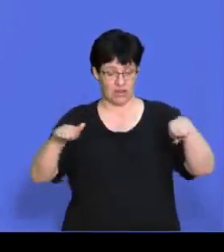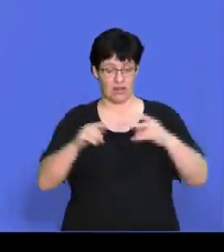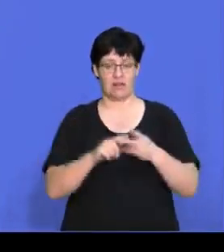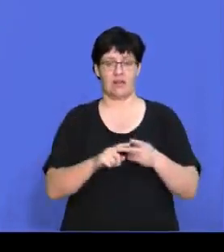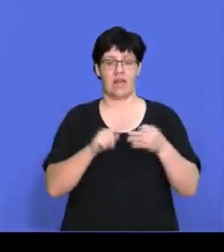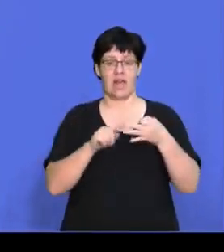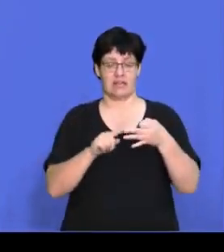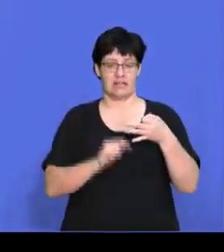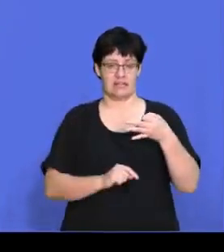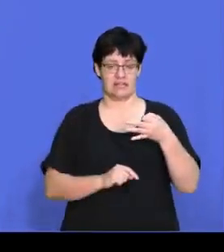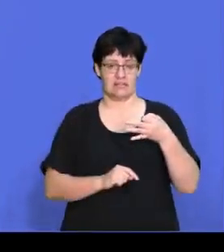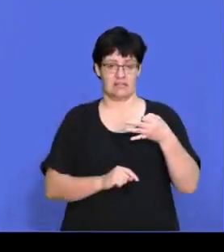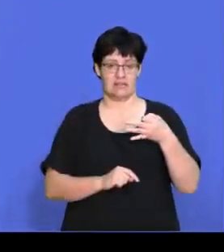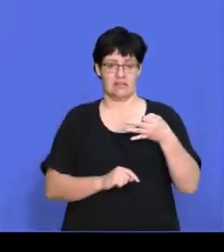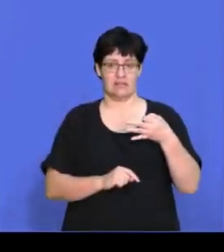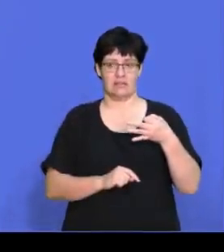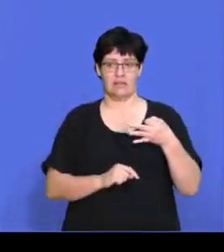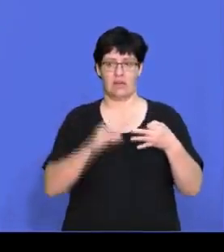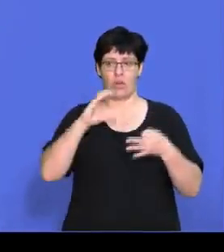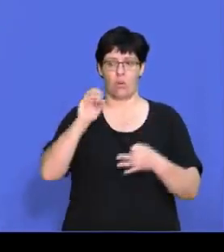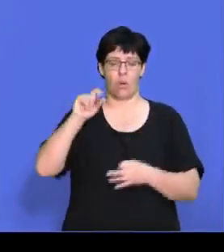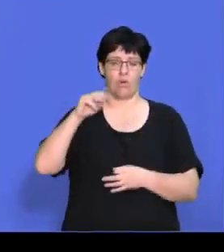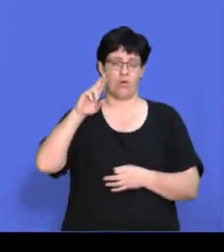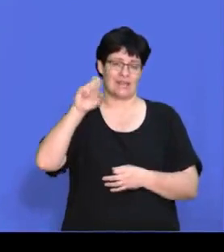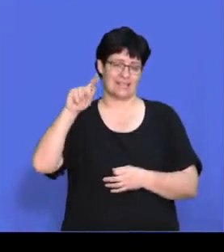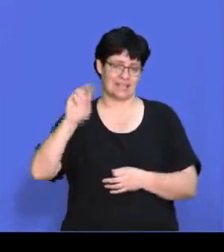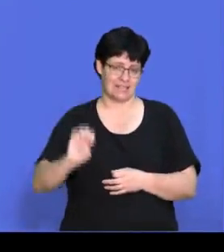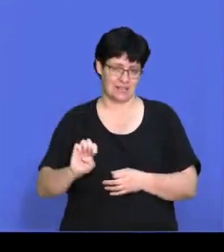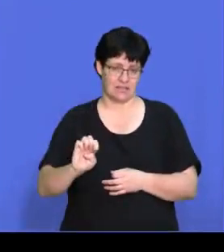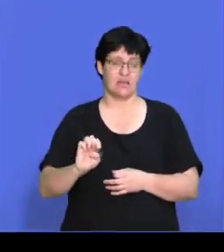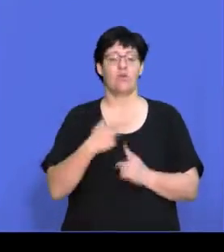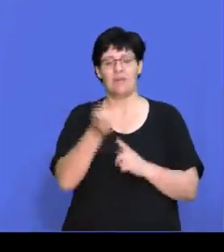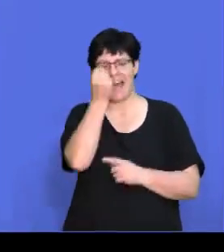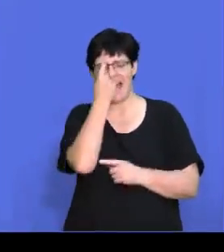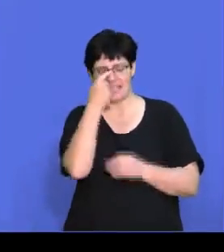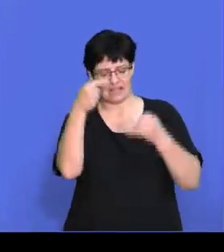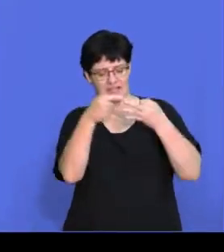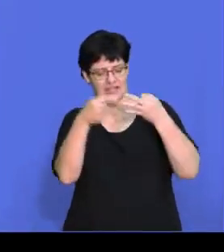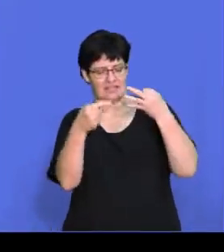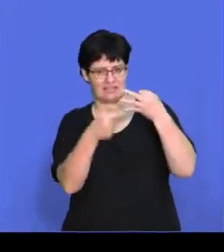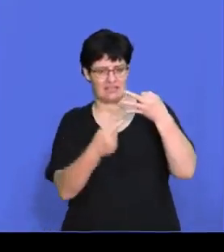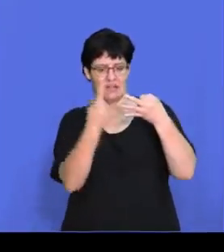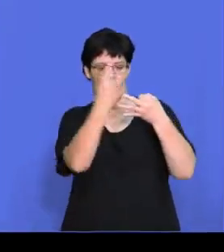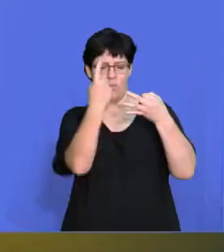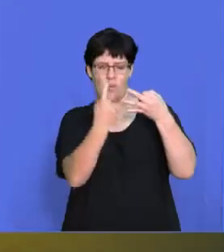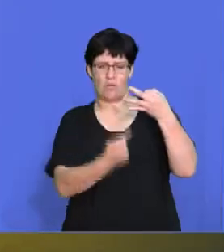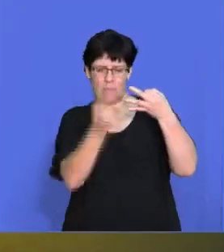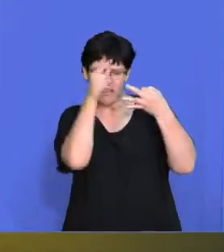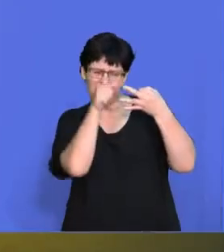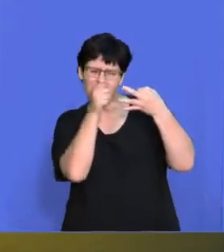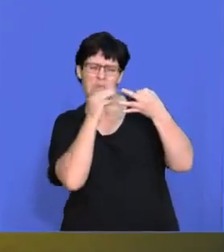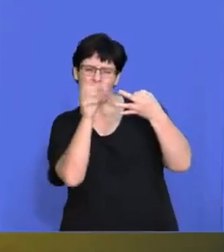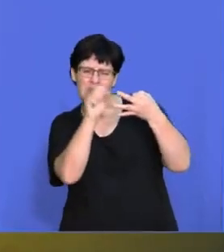horizontal diversification, and then we finally have conglomerate diversification. So just make sure you've got an understanding of the three